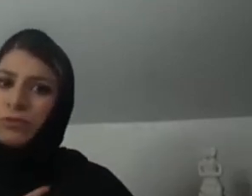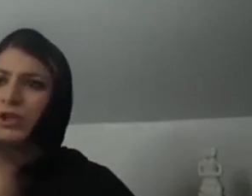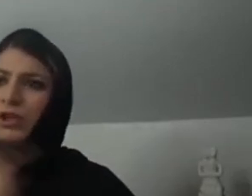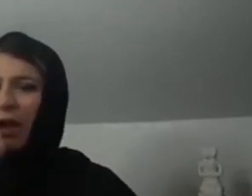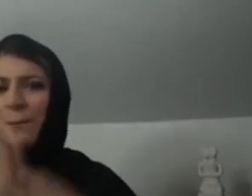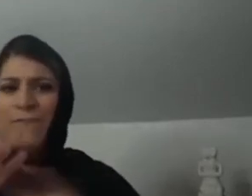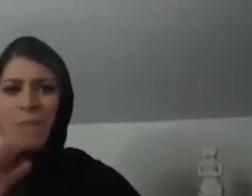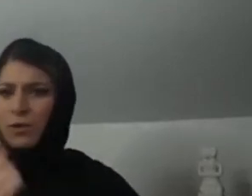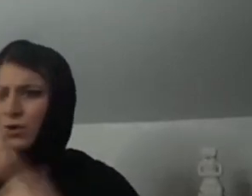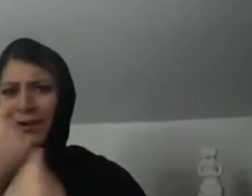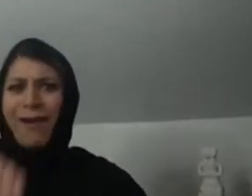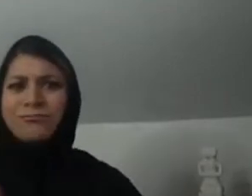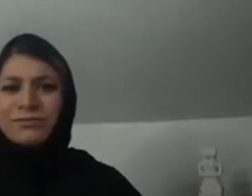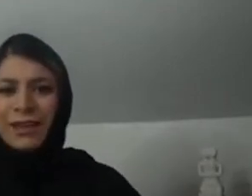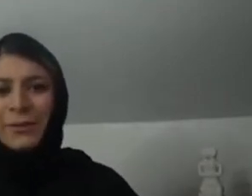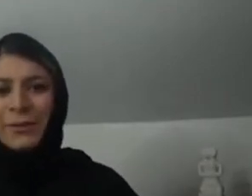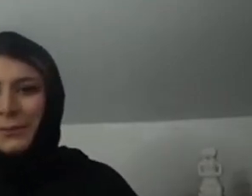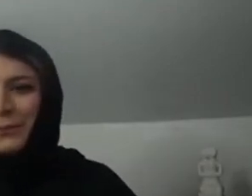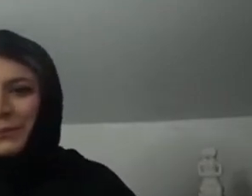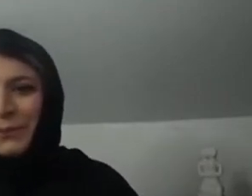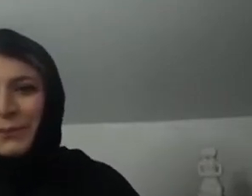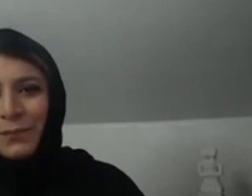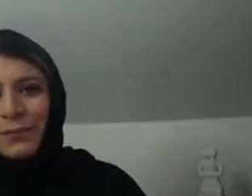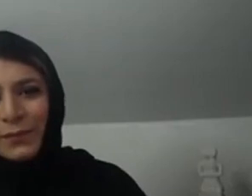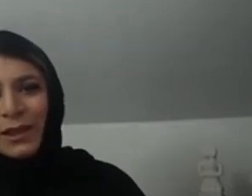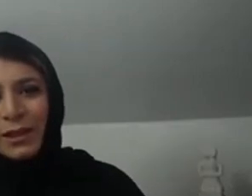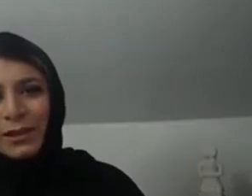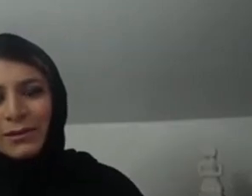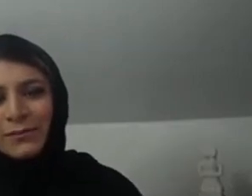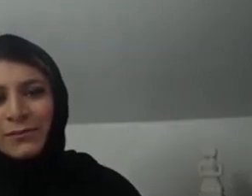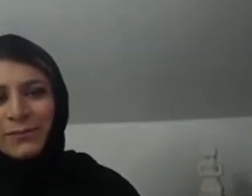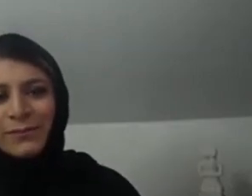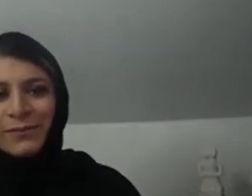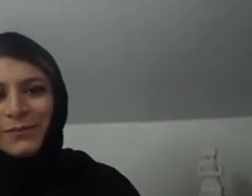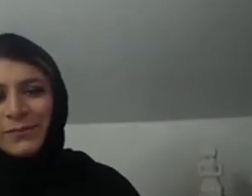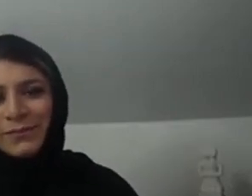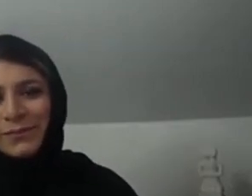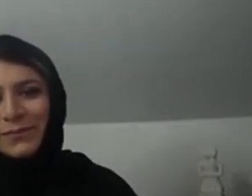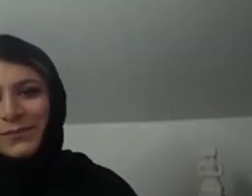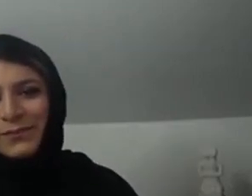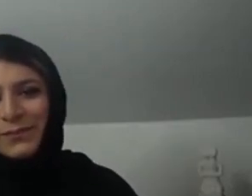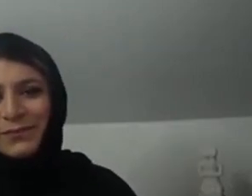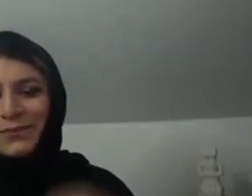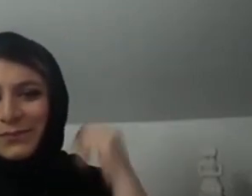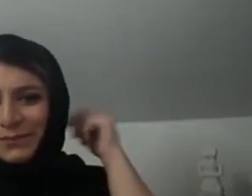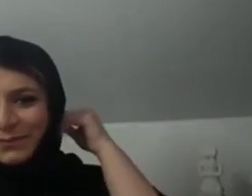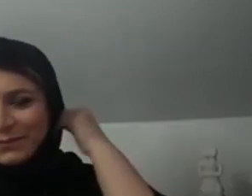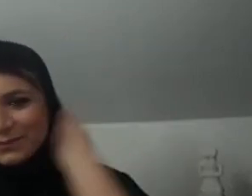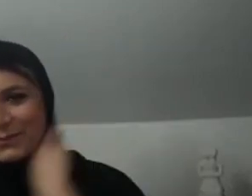Um, but yes, you know, I do have my faith and, you know, and if, if I wanted to make a film about my faith, I would make a film about my faith.